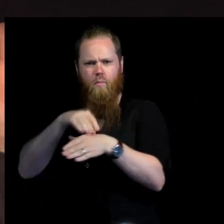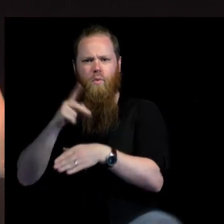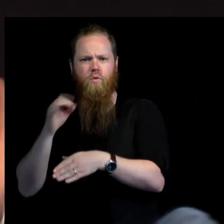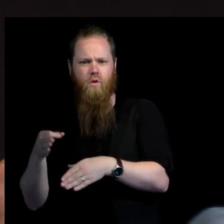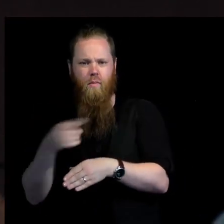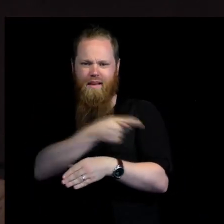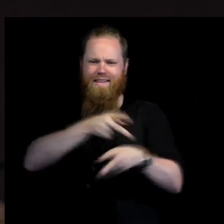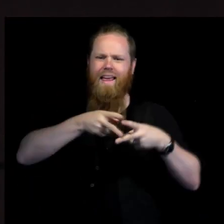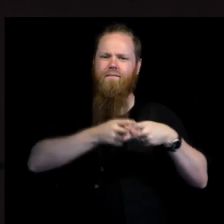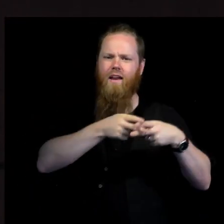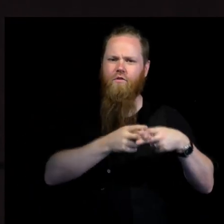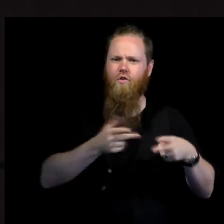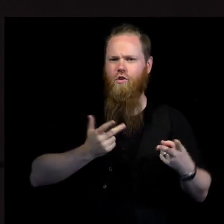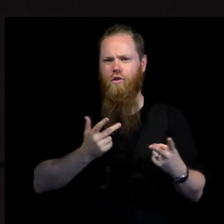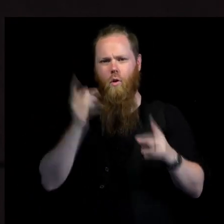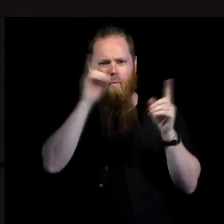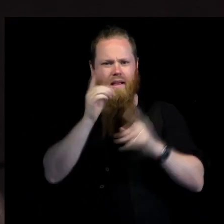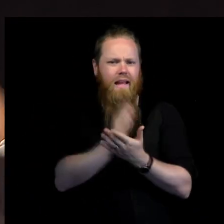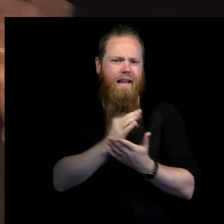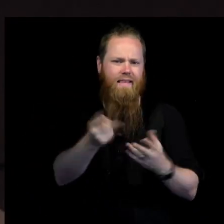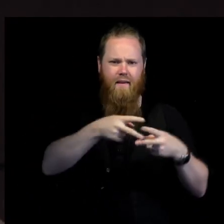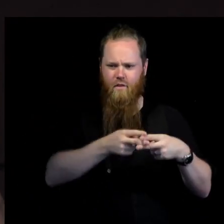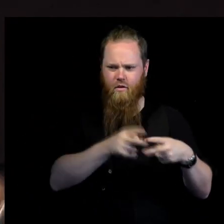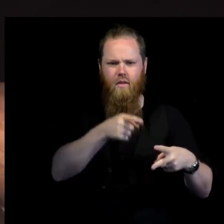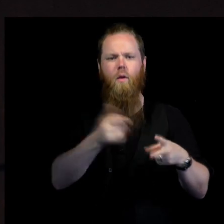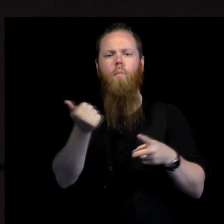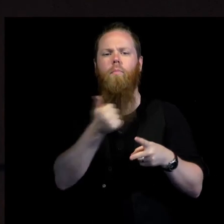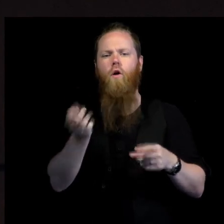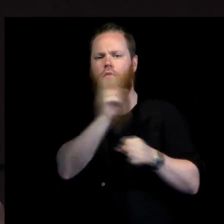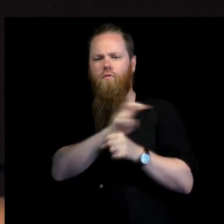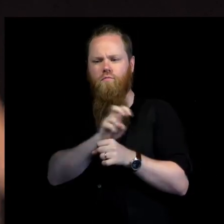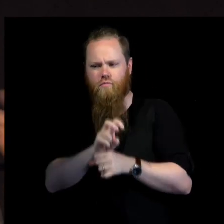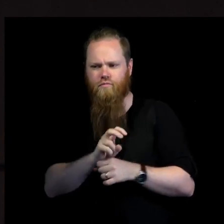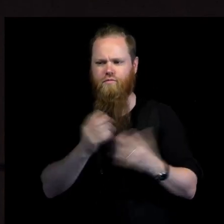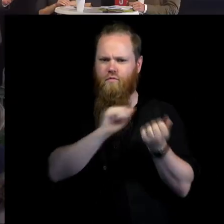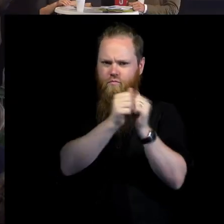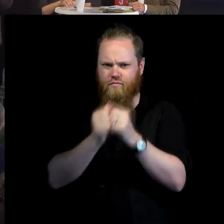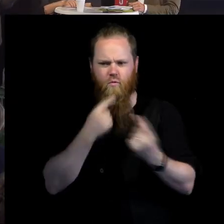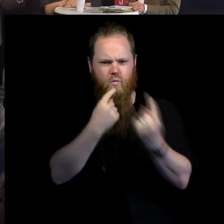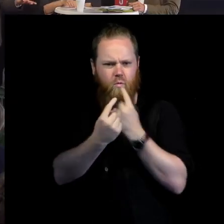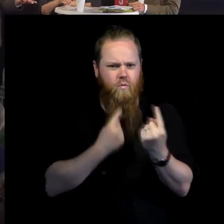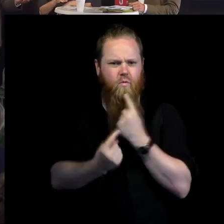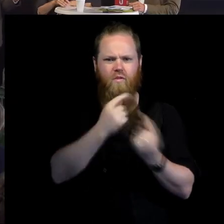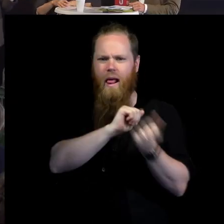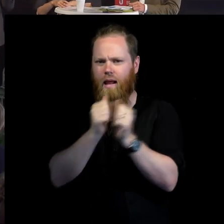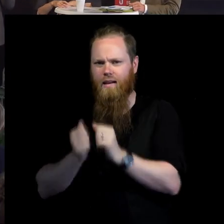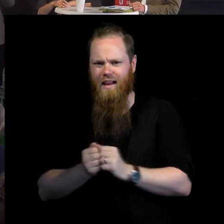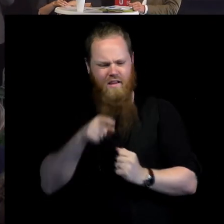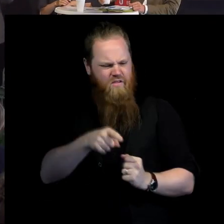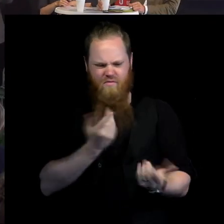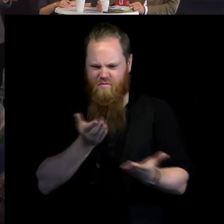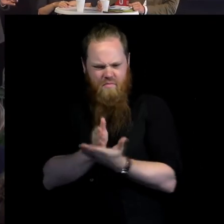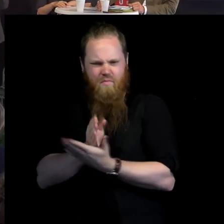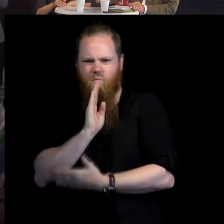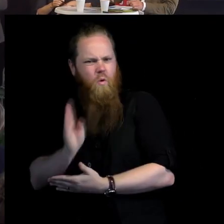instruments in the old days, the human rights instruments, need to be revised, or need to be re-discussed because they are not timely, or they are